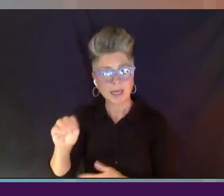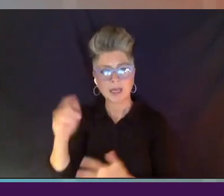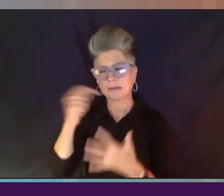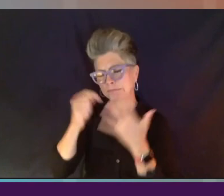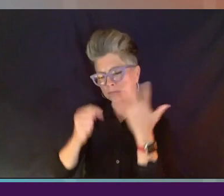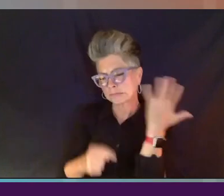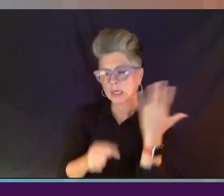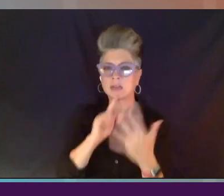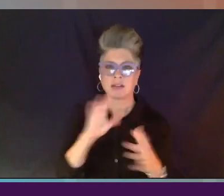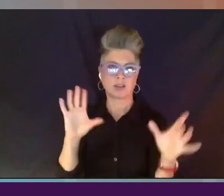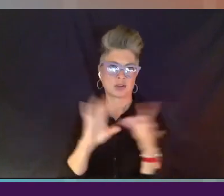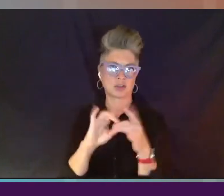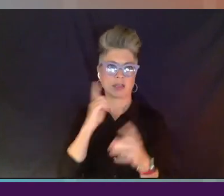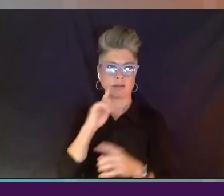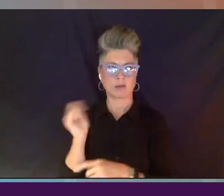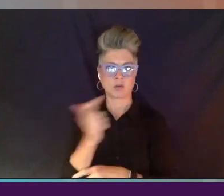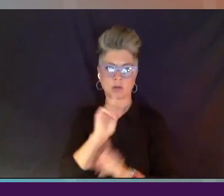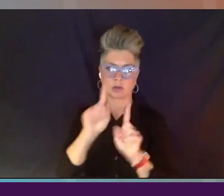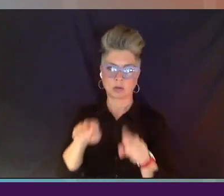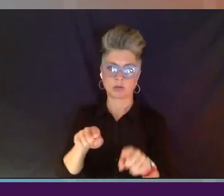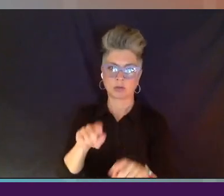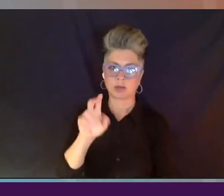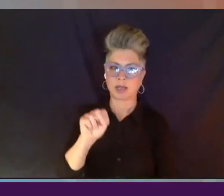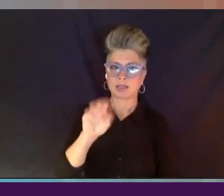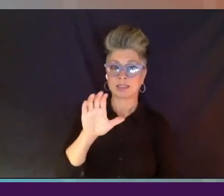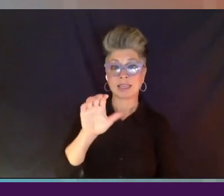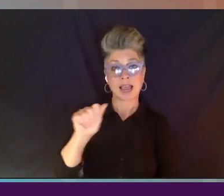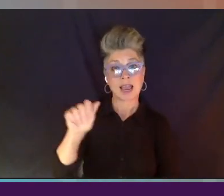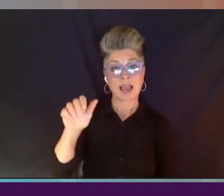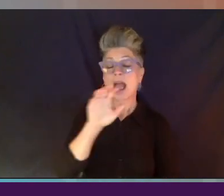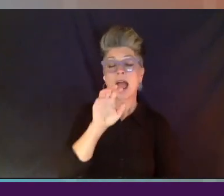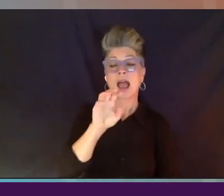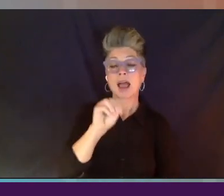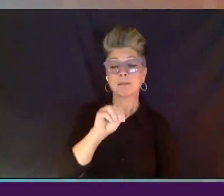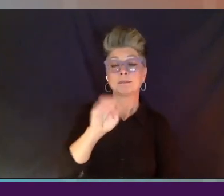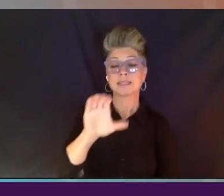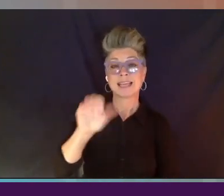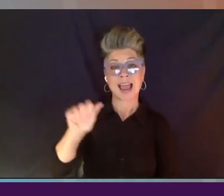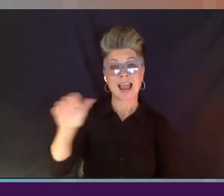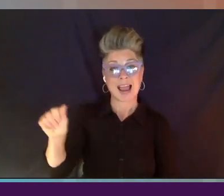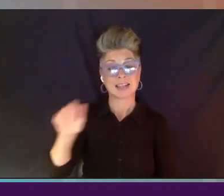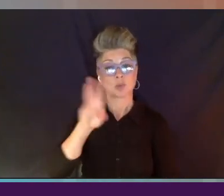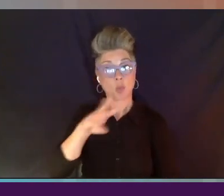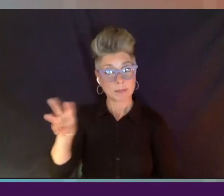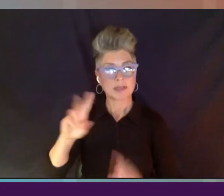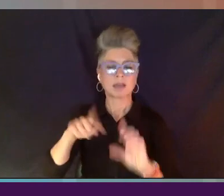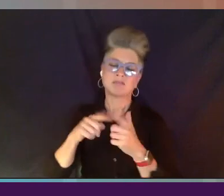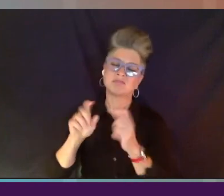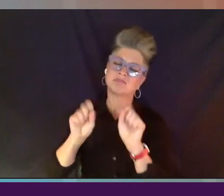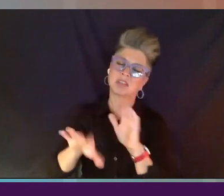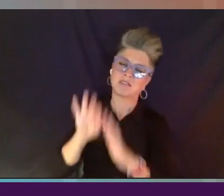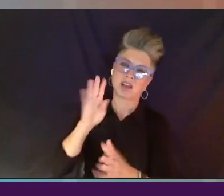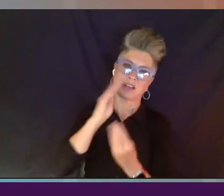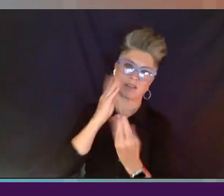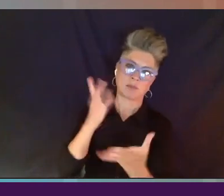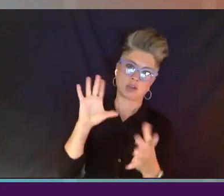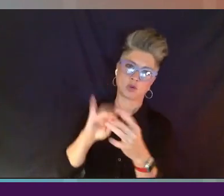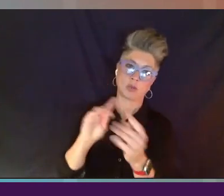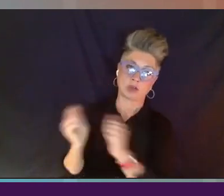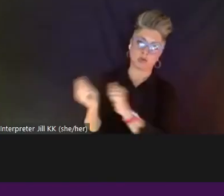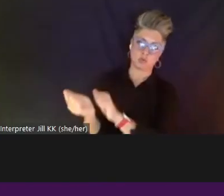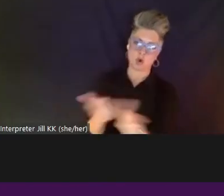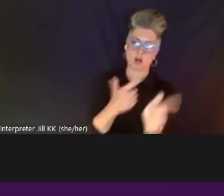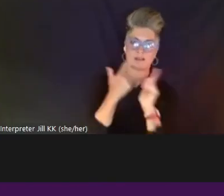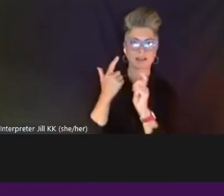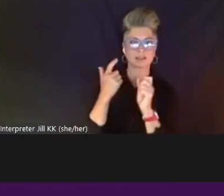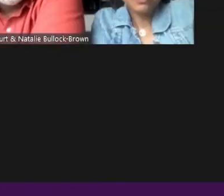link for you all to go to the NMCA's website. And then that way, you can find the information and link to all of us. So I think that's it.